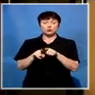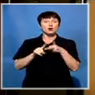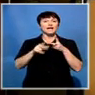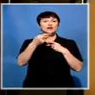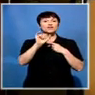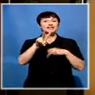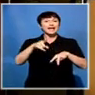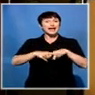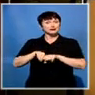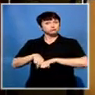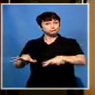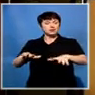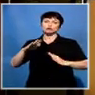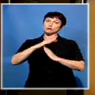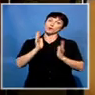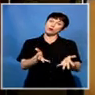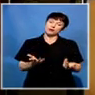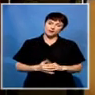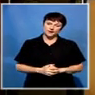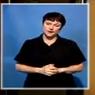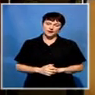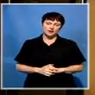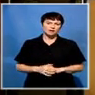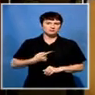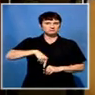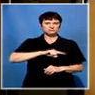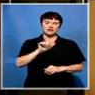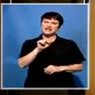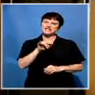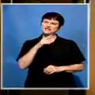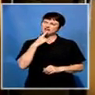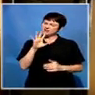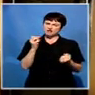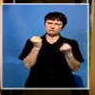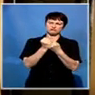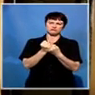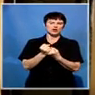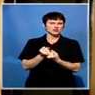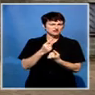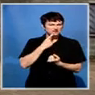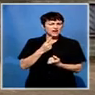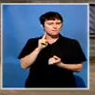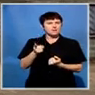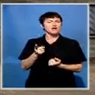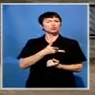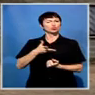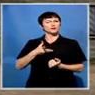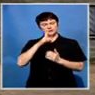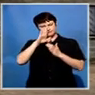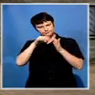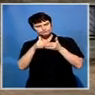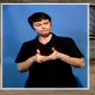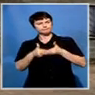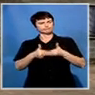ANC in Guazun-Natal says it backs the maiden's pursuing. It says the scheme encourages young women to preserve themselves. Blungi